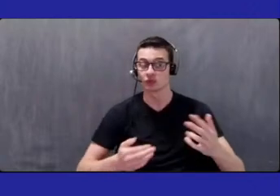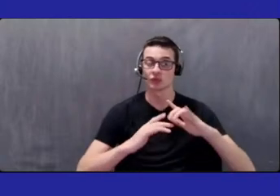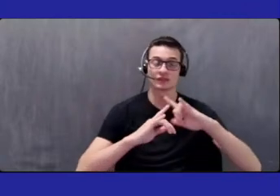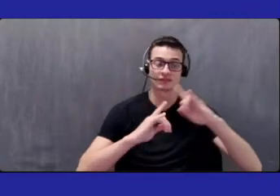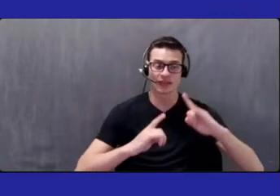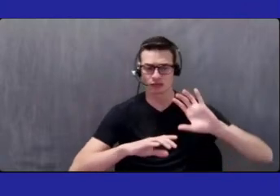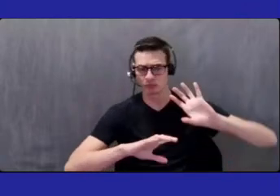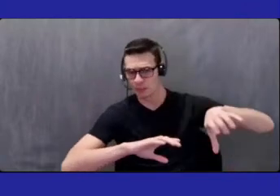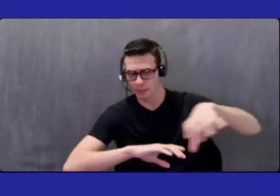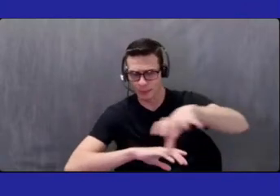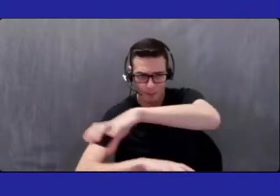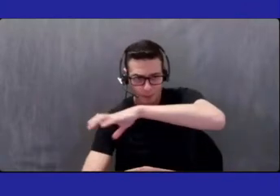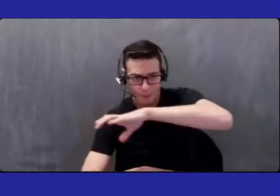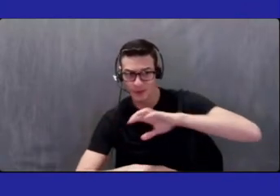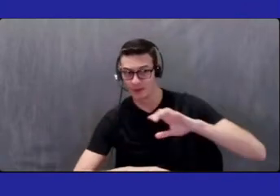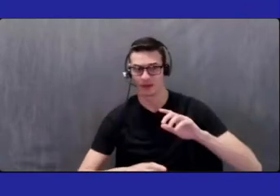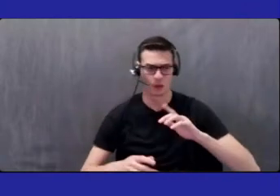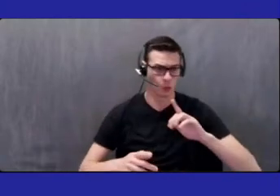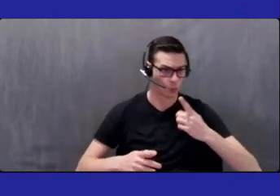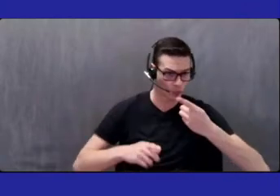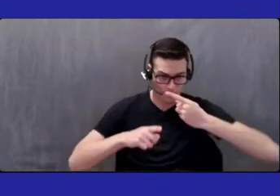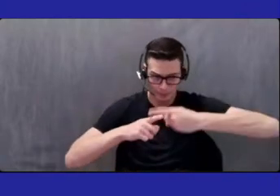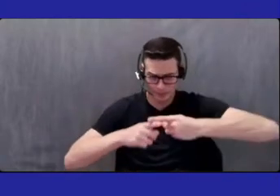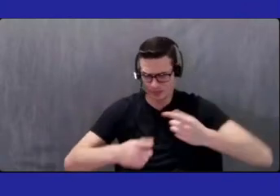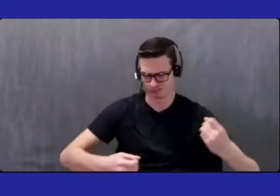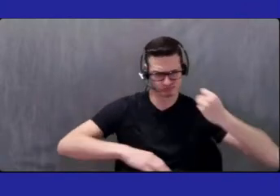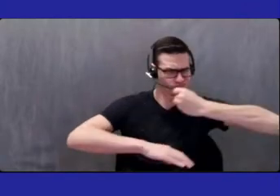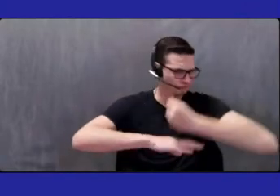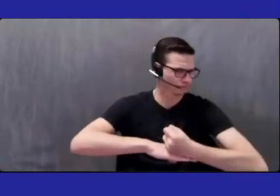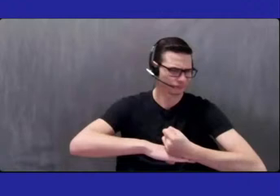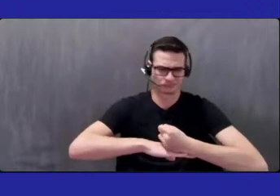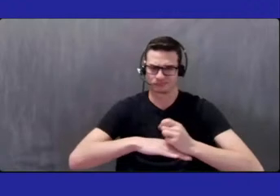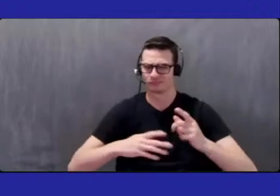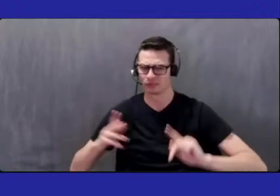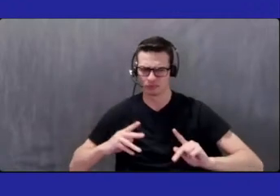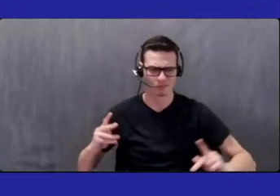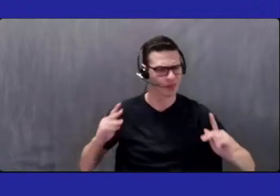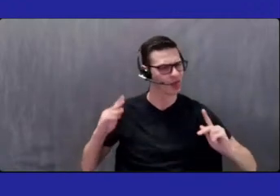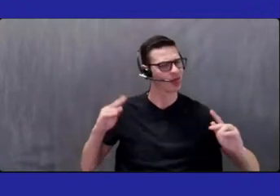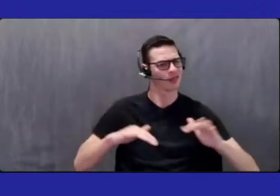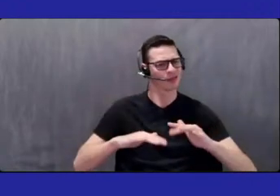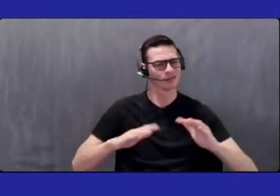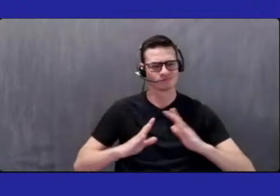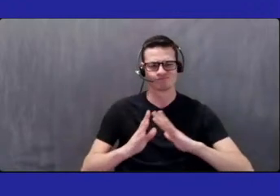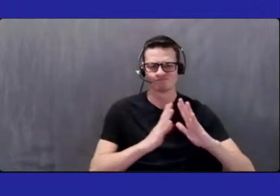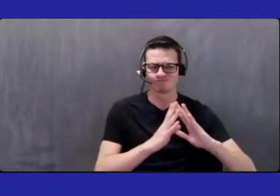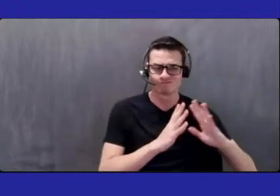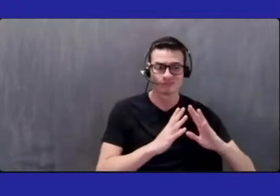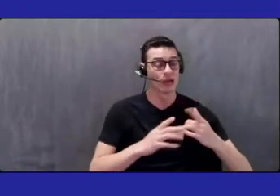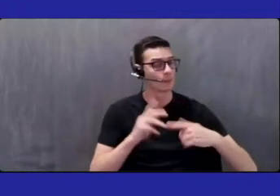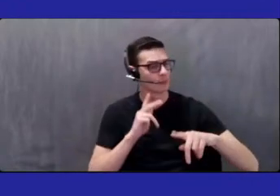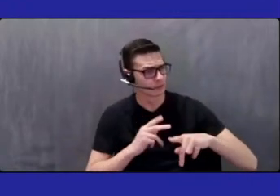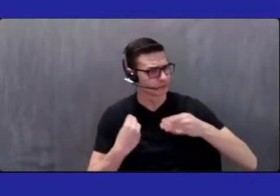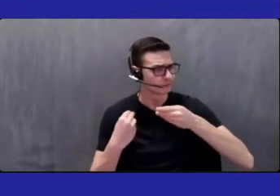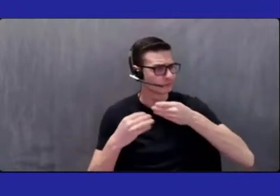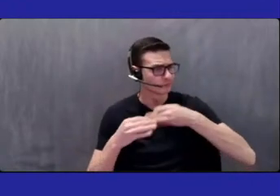and things of that nature. And everyone comes. It's a really nice party that happens. And then we're also, of course, engaging with our patients, making sure that they're aware of all the community